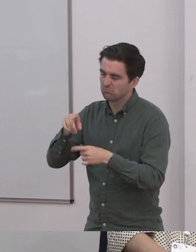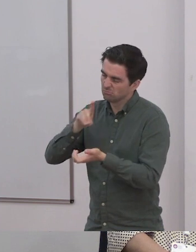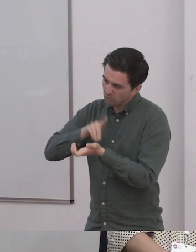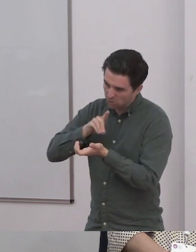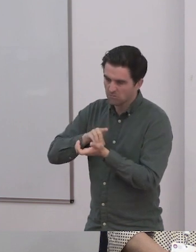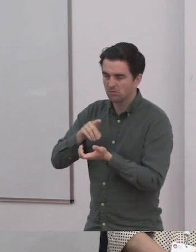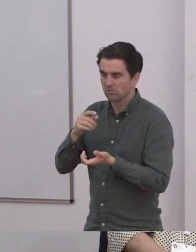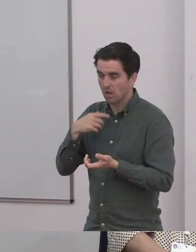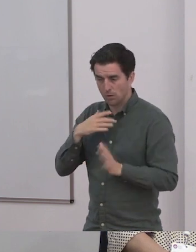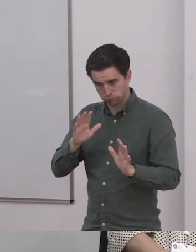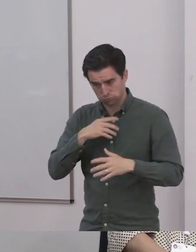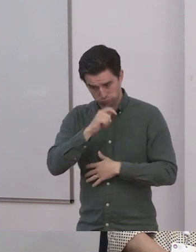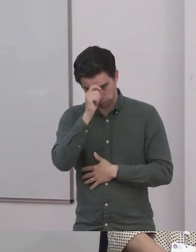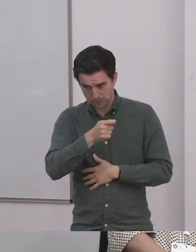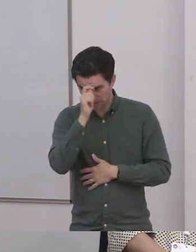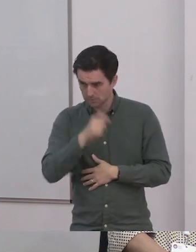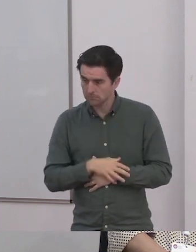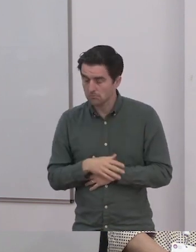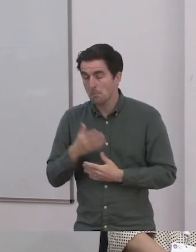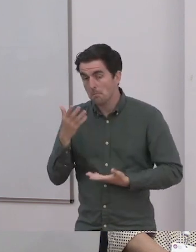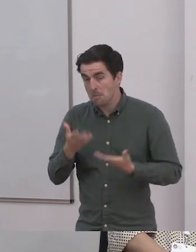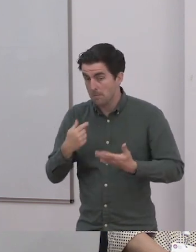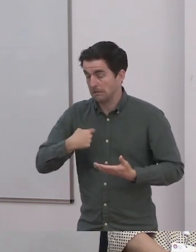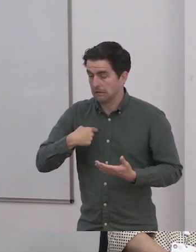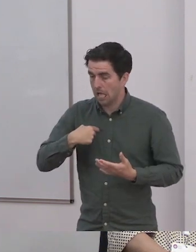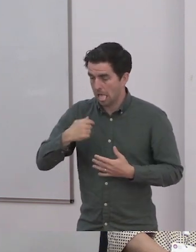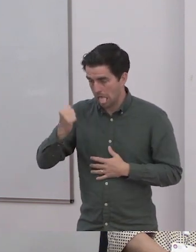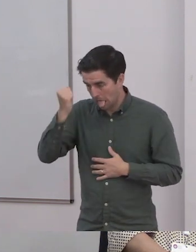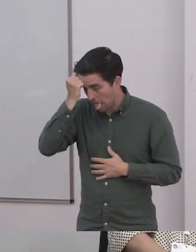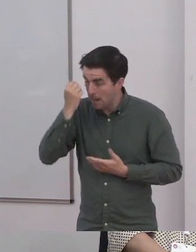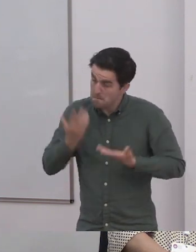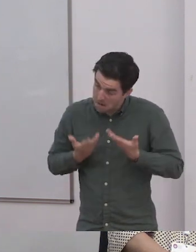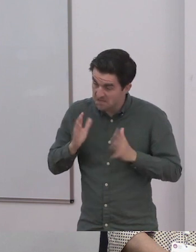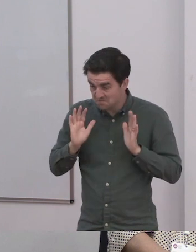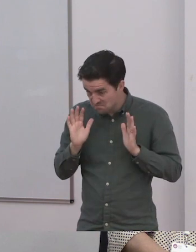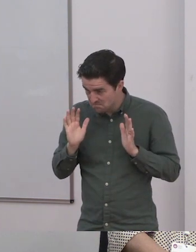finished their final year of a games design degree at Abitay in Scotland.